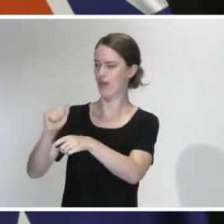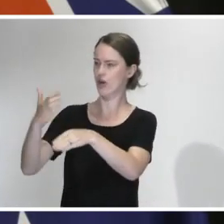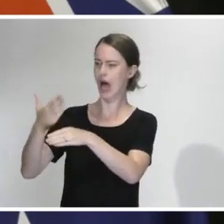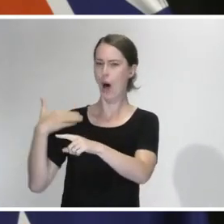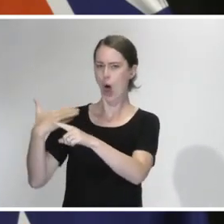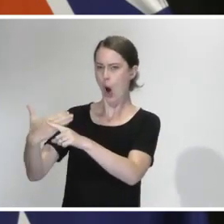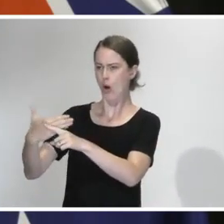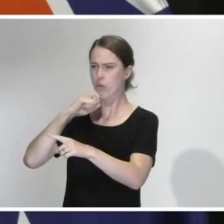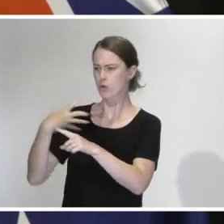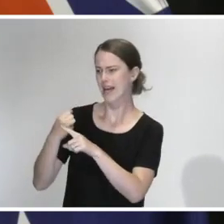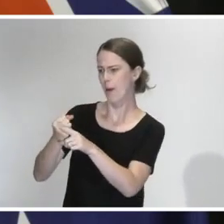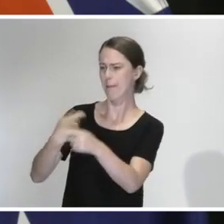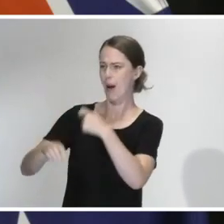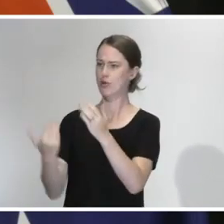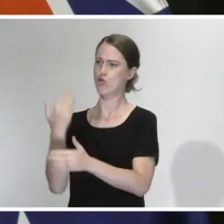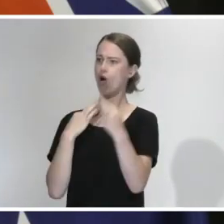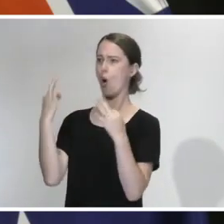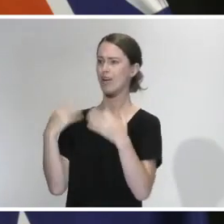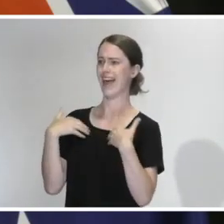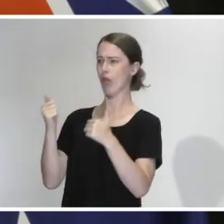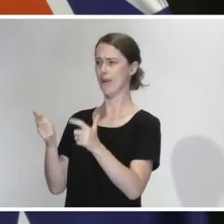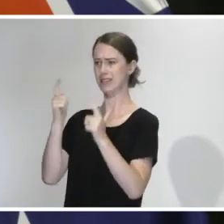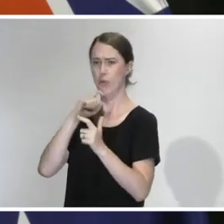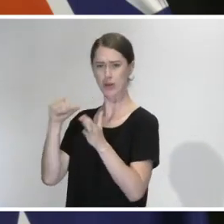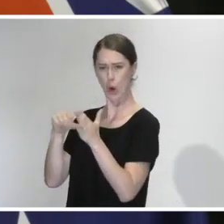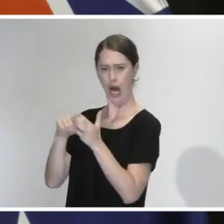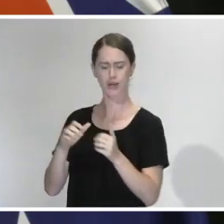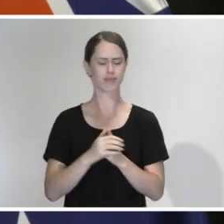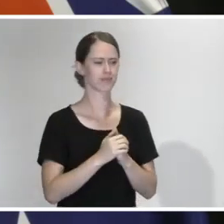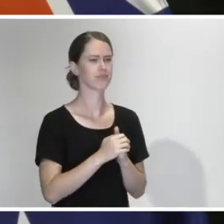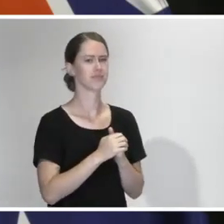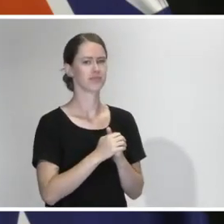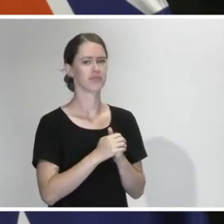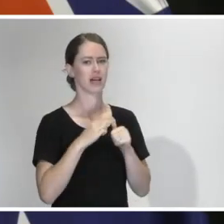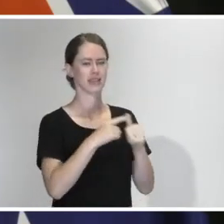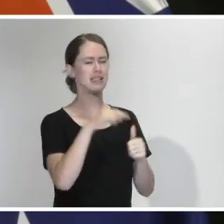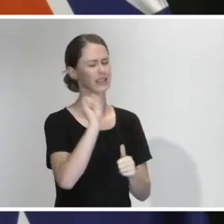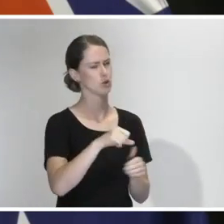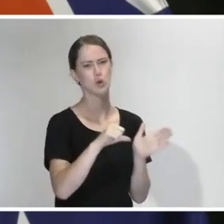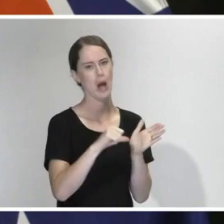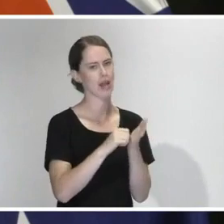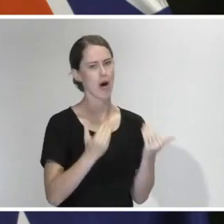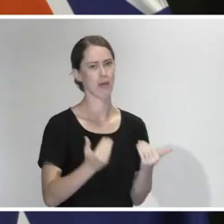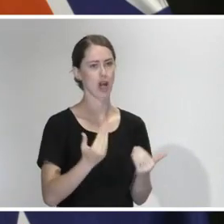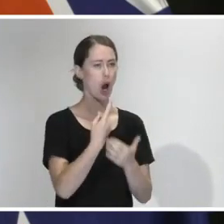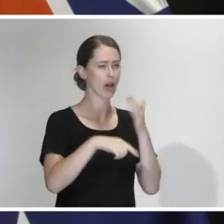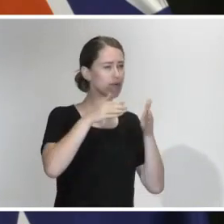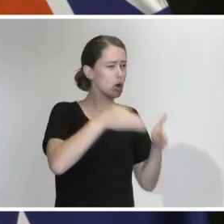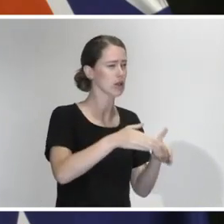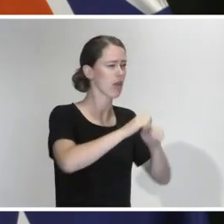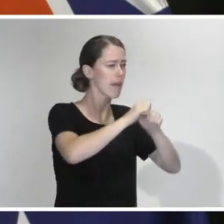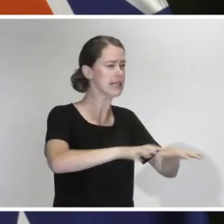it would have taken? Yes, would have been challenging. And keeping in mind that it's not just, of course, the knowledge of this pandemic